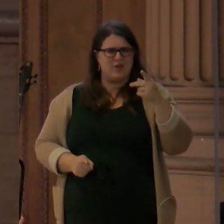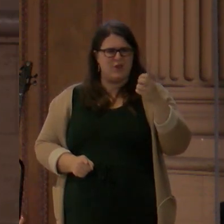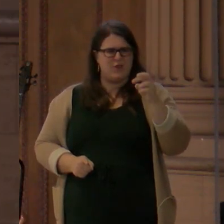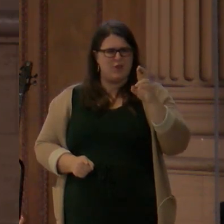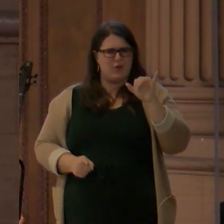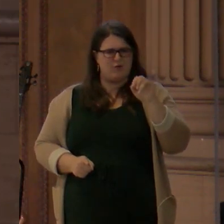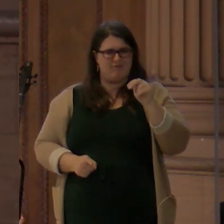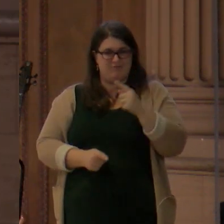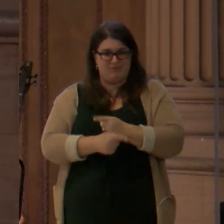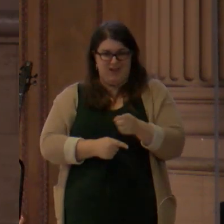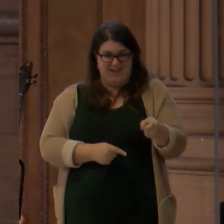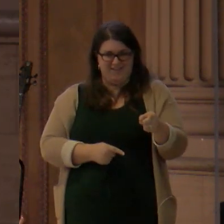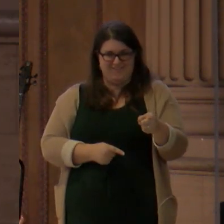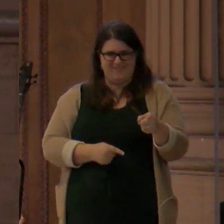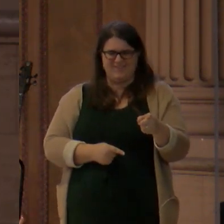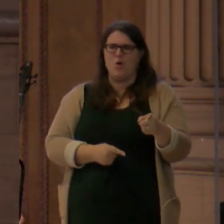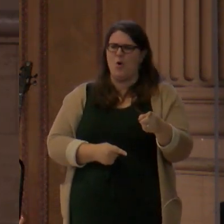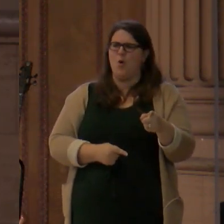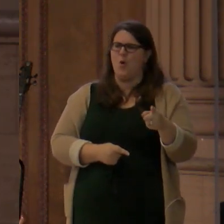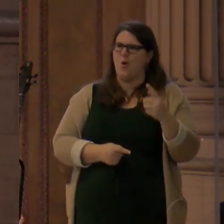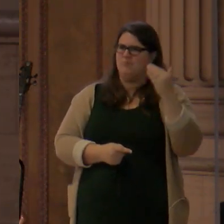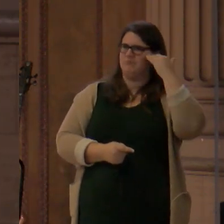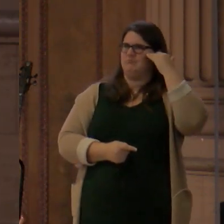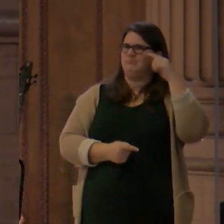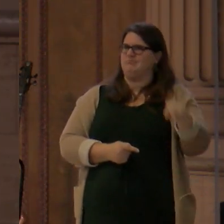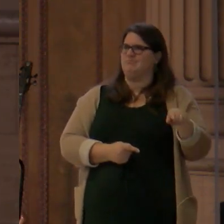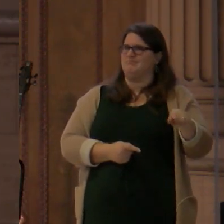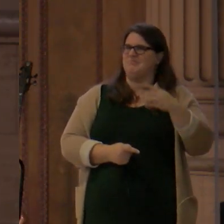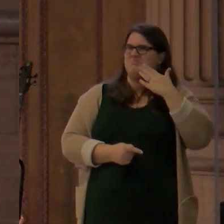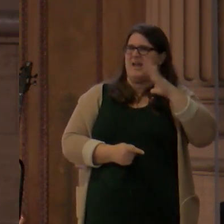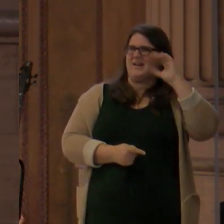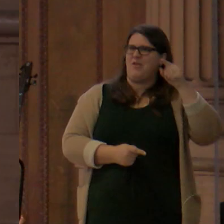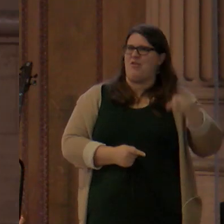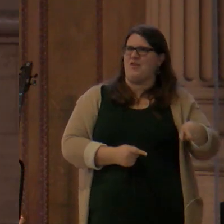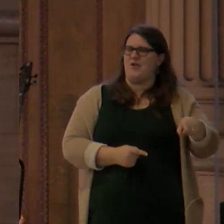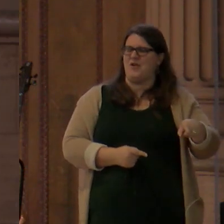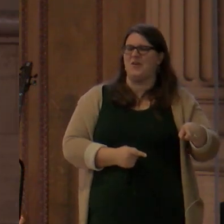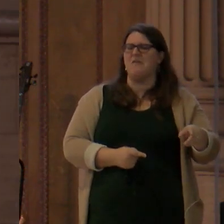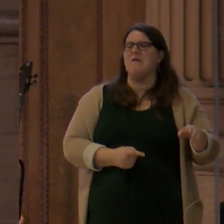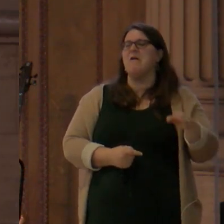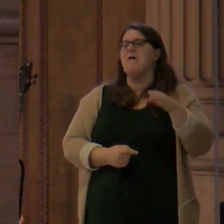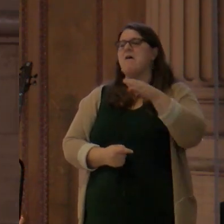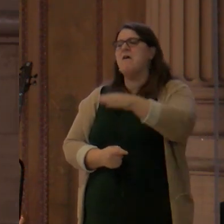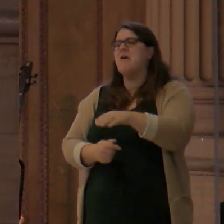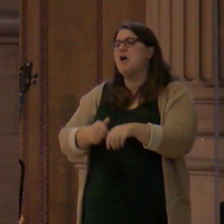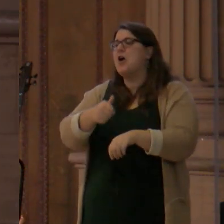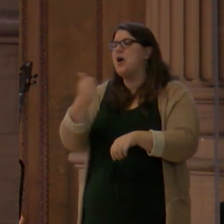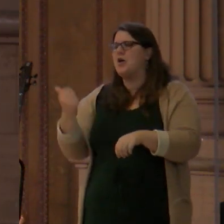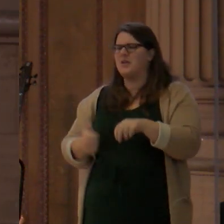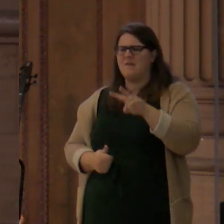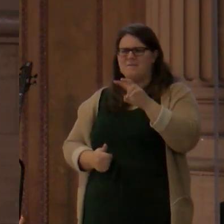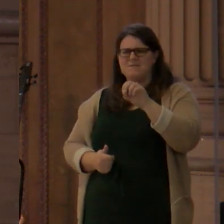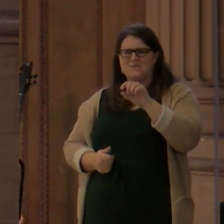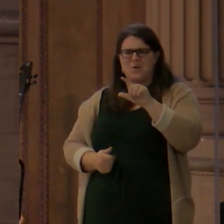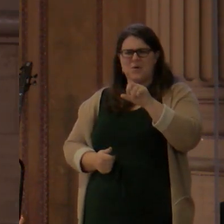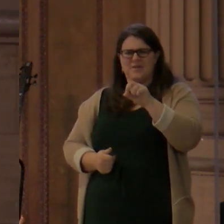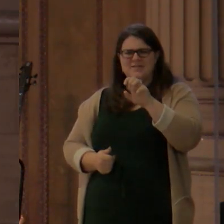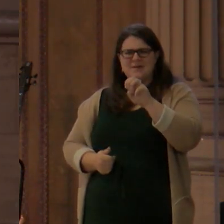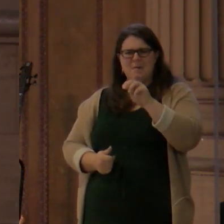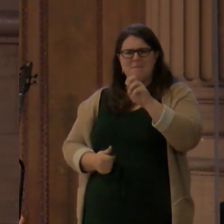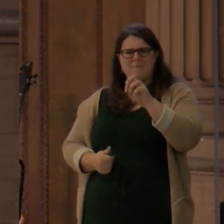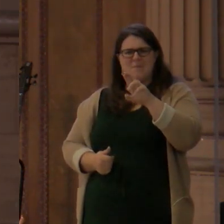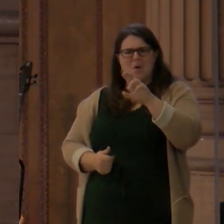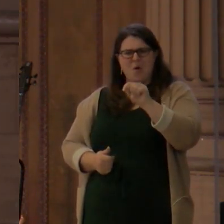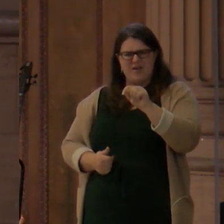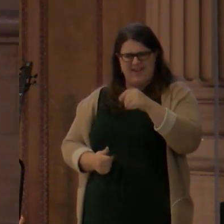other things. Like the main villain, he has a snake as his loyal sidekick. There's this special snake language that they can all speak